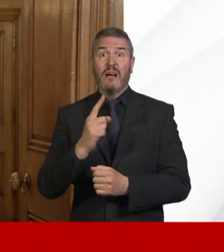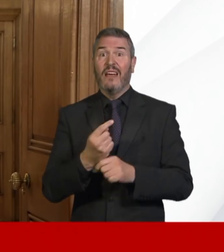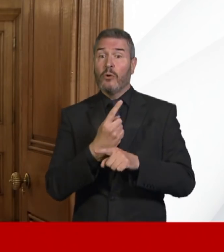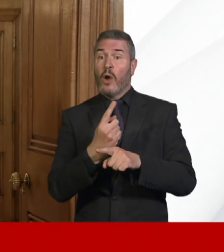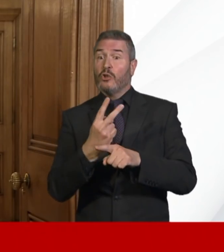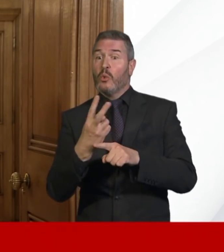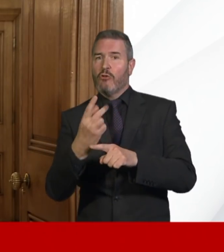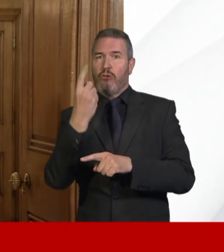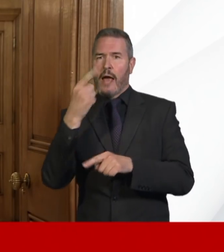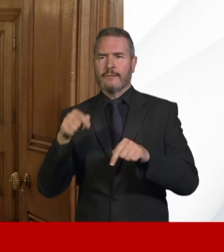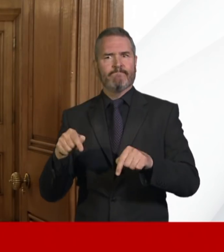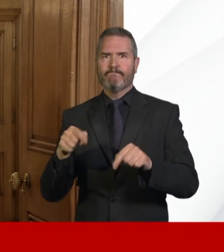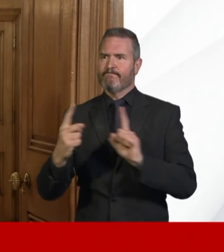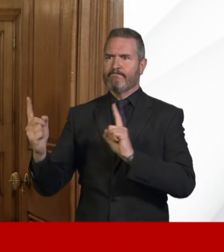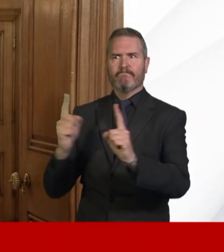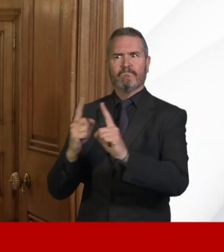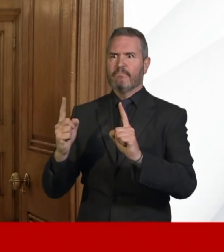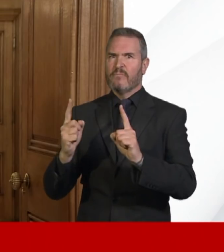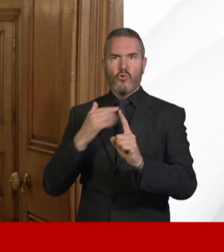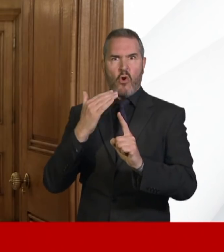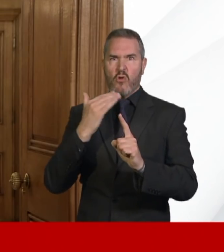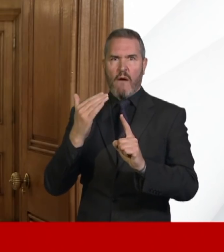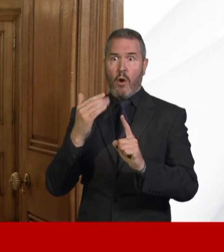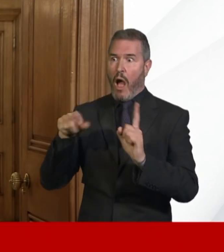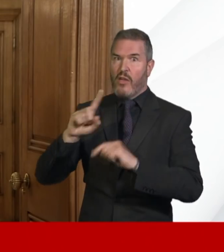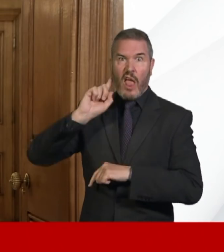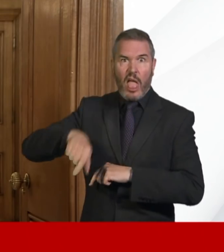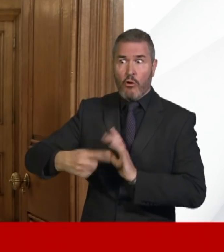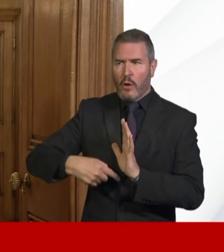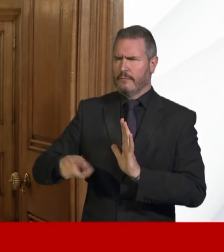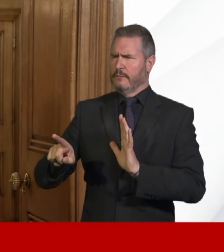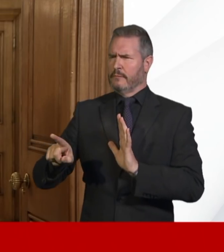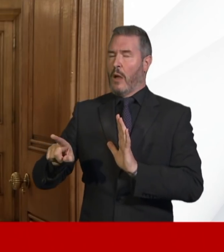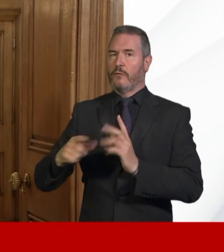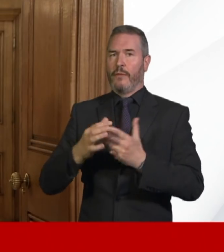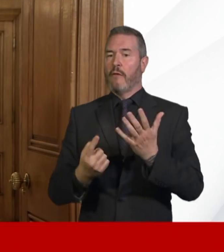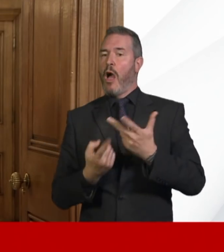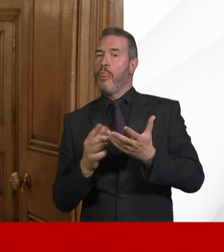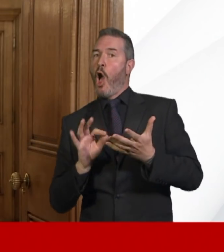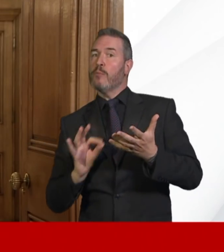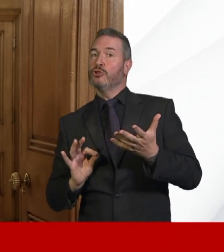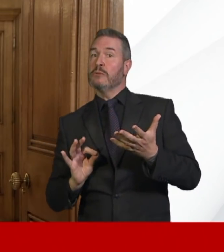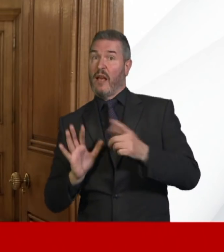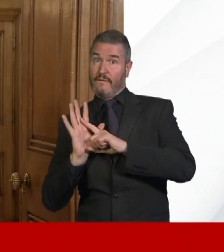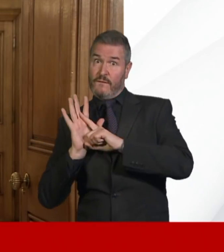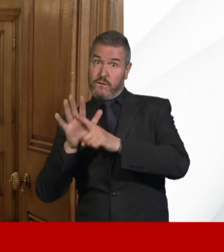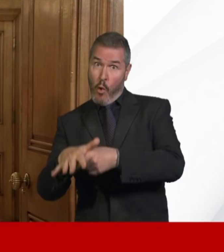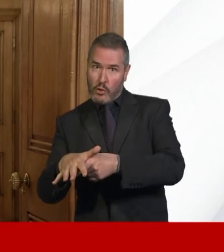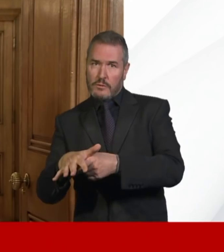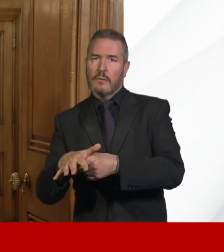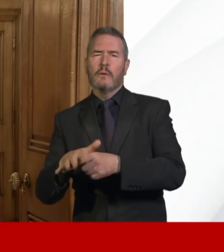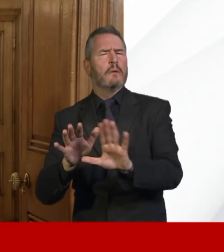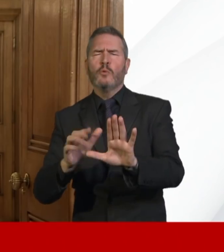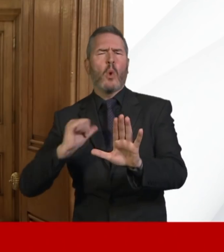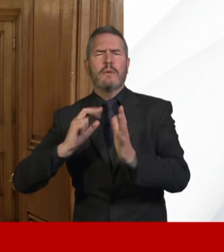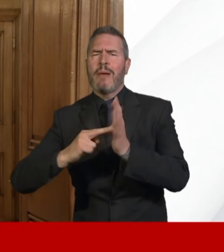or if members of the public are not complying with them, then we will have to consider what further options are available to us. But that is not our